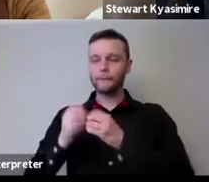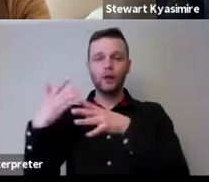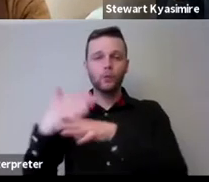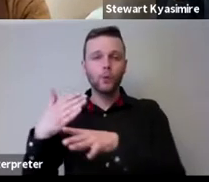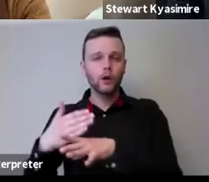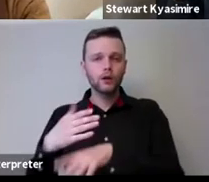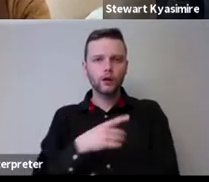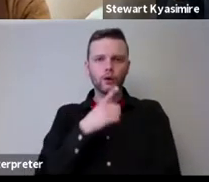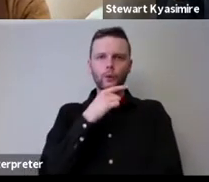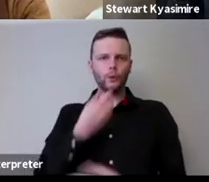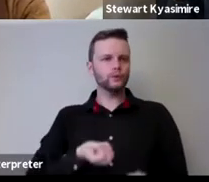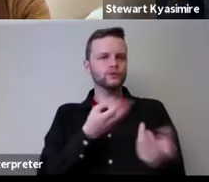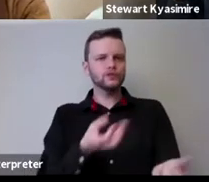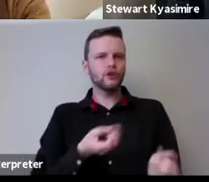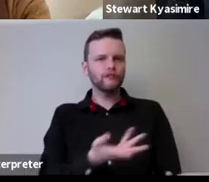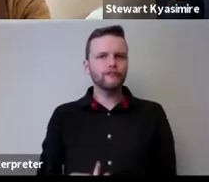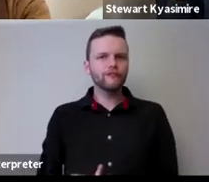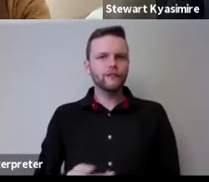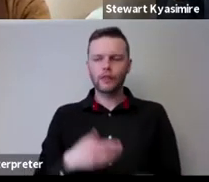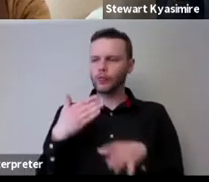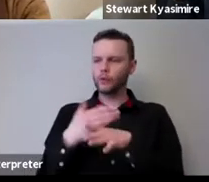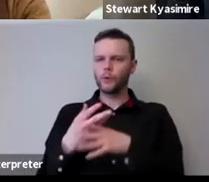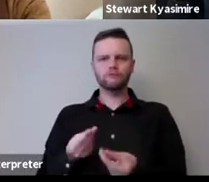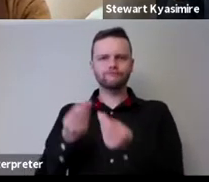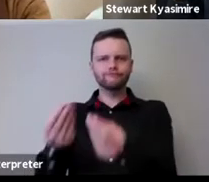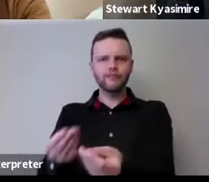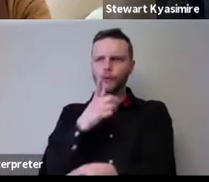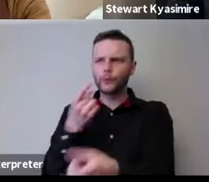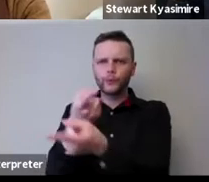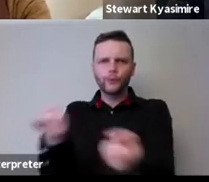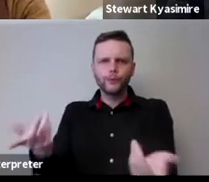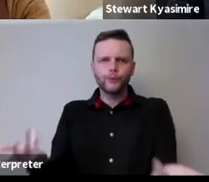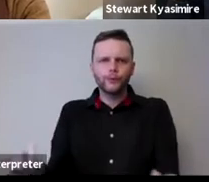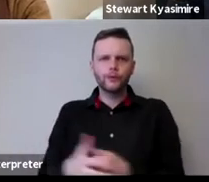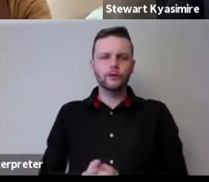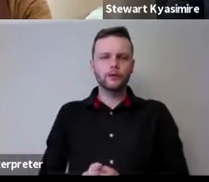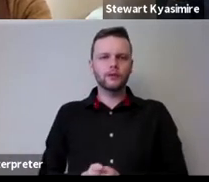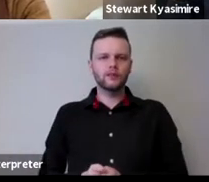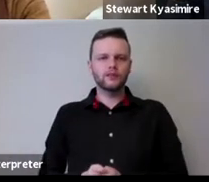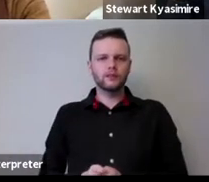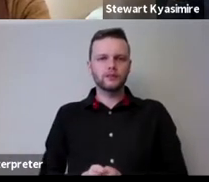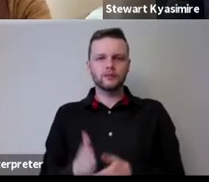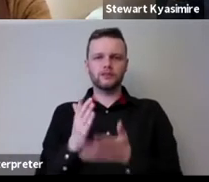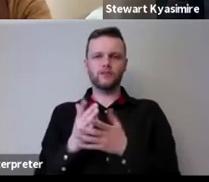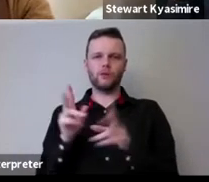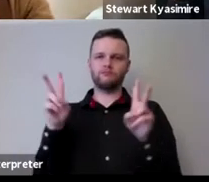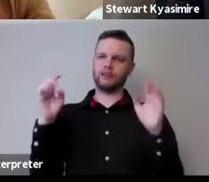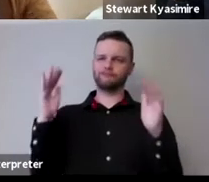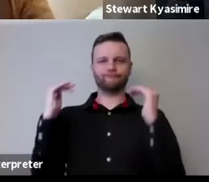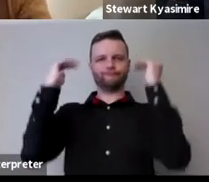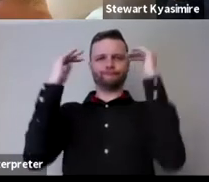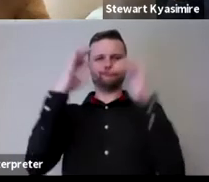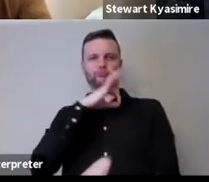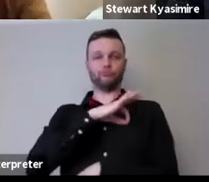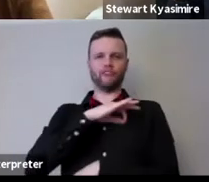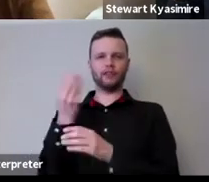we're serving who is the work for and is it just for a privileged few or is it um